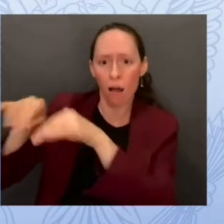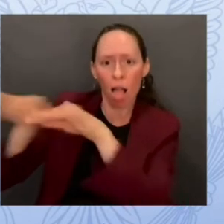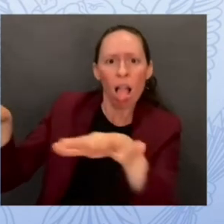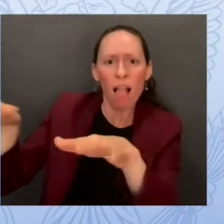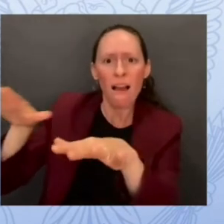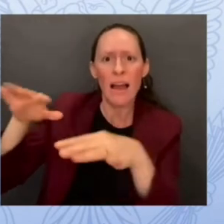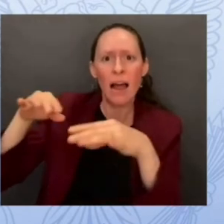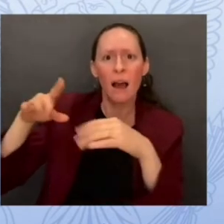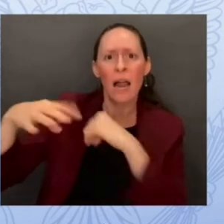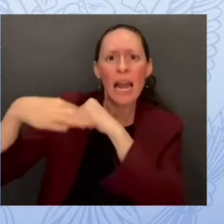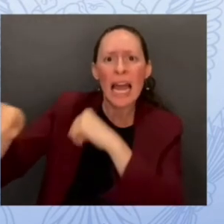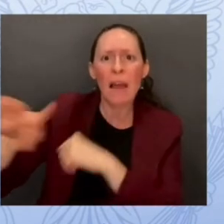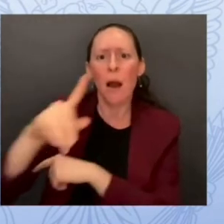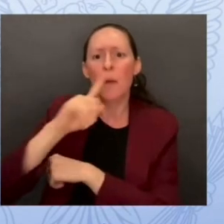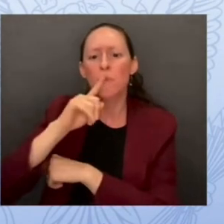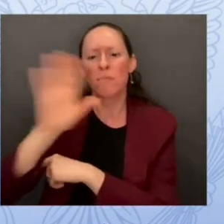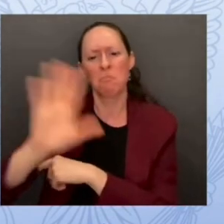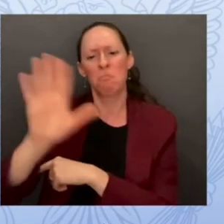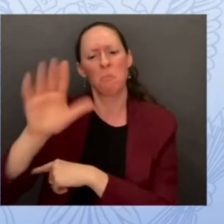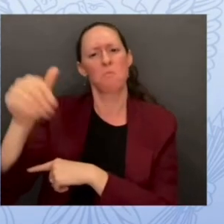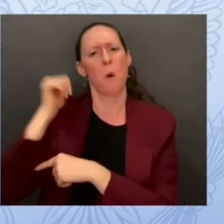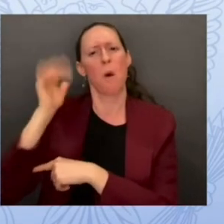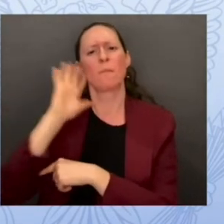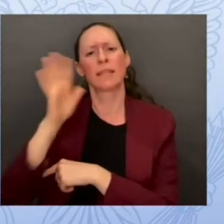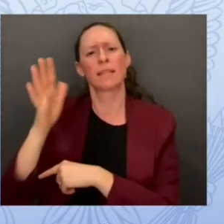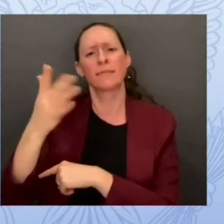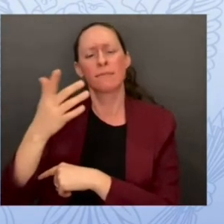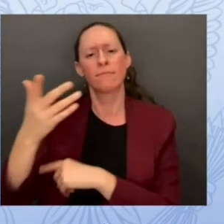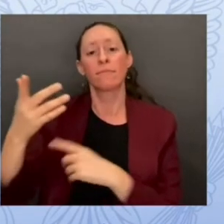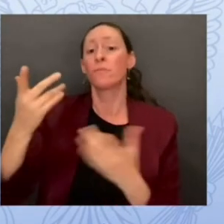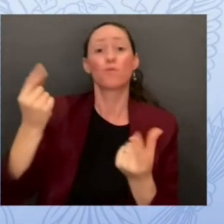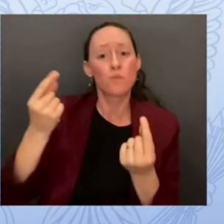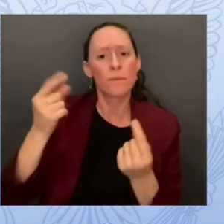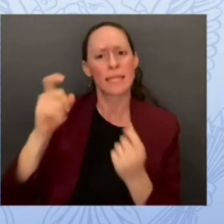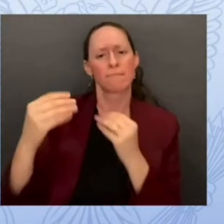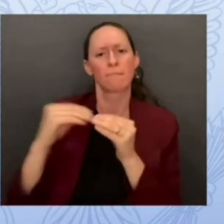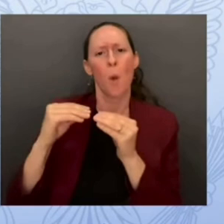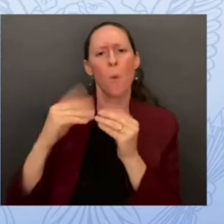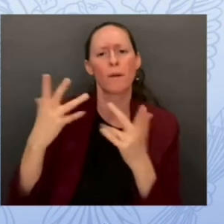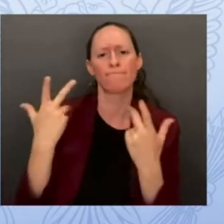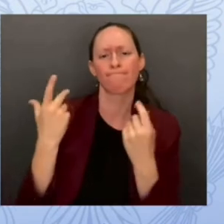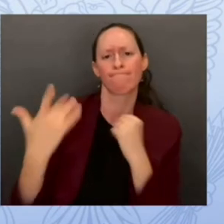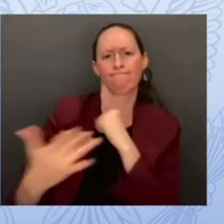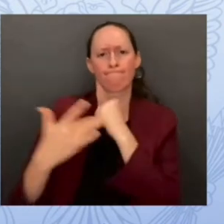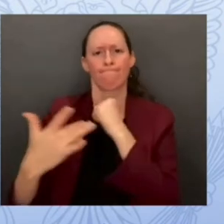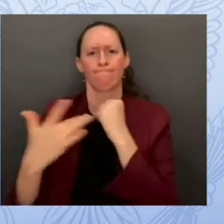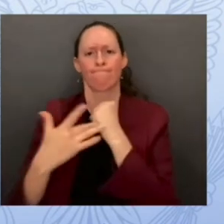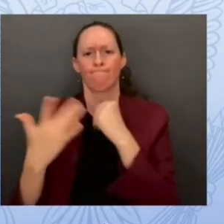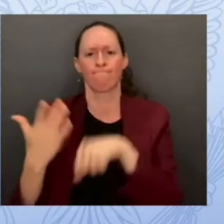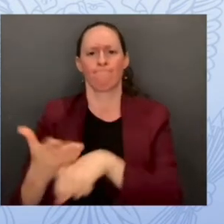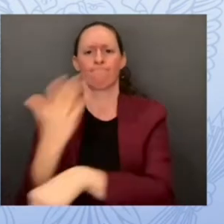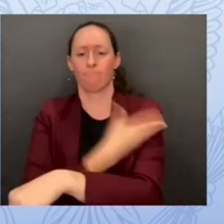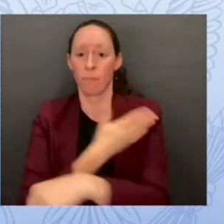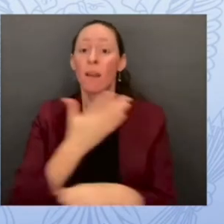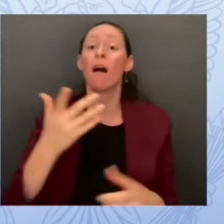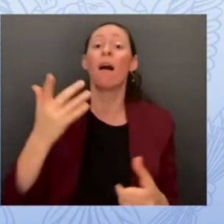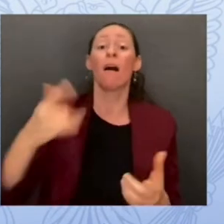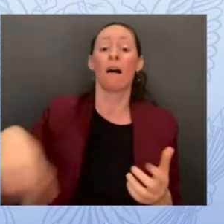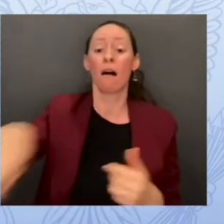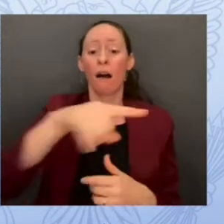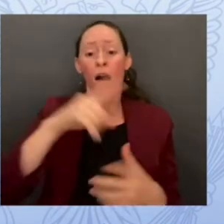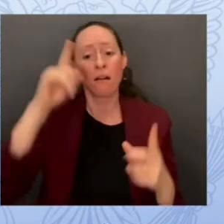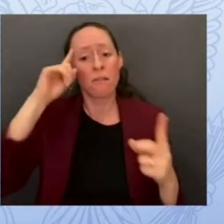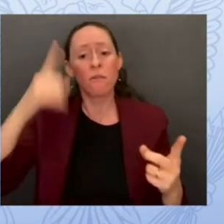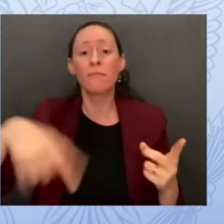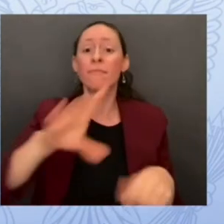by new technologies giving students who love computers the skills they need to succeed and